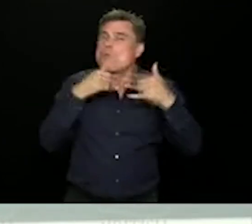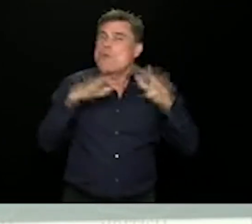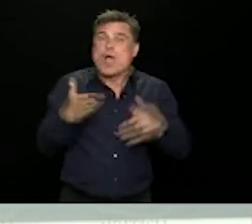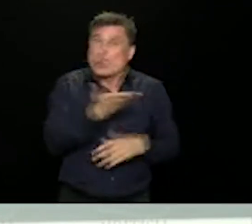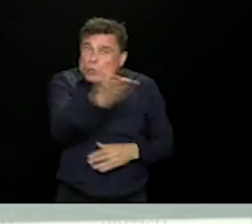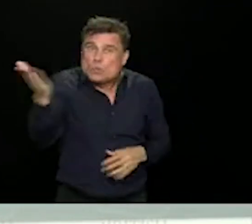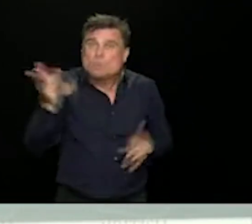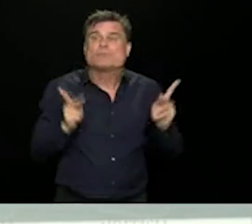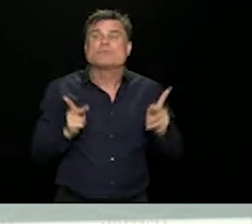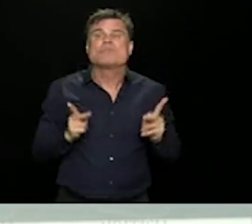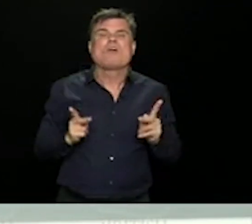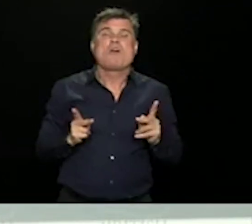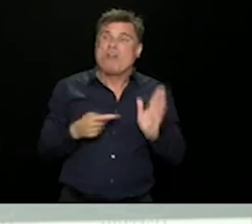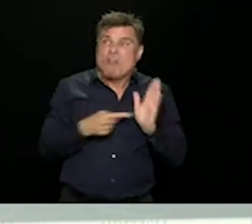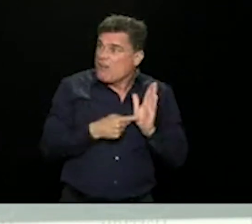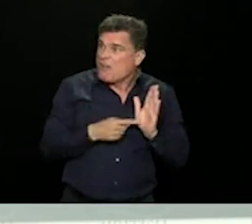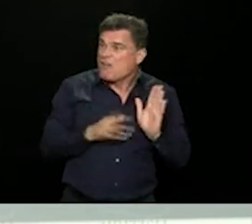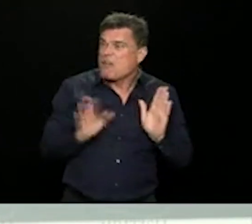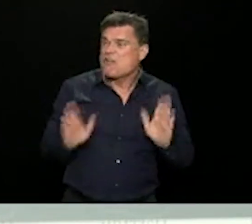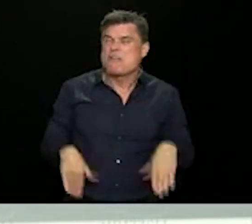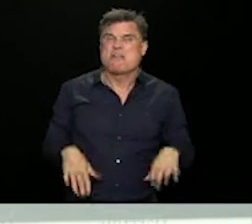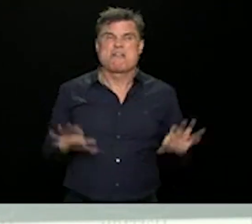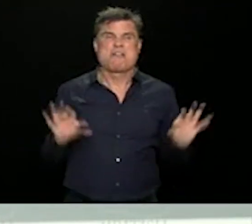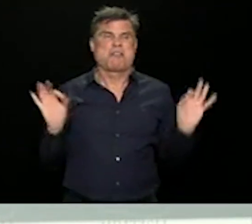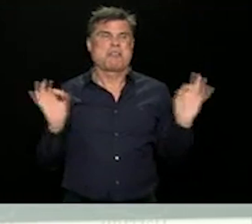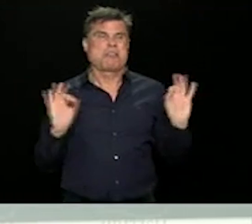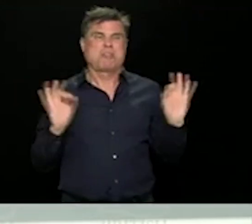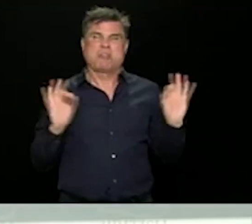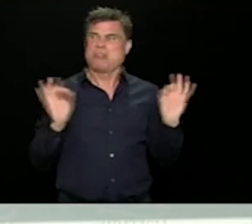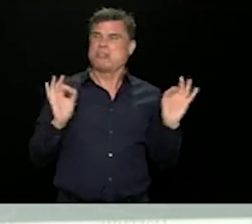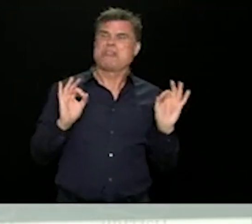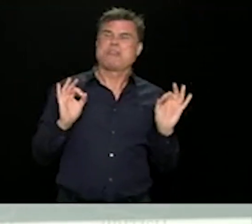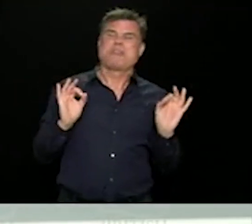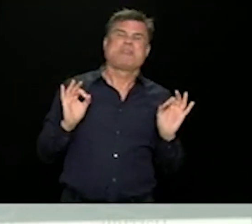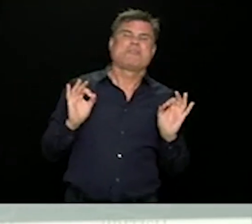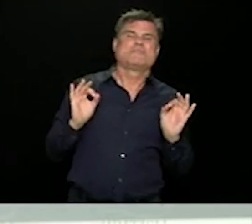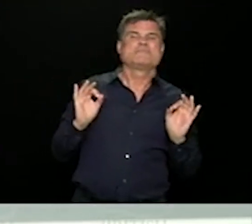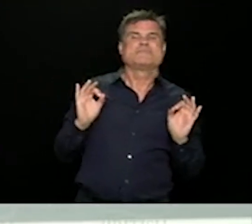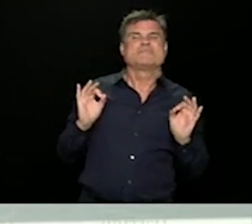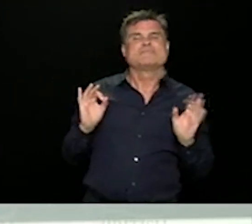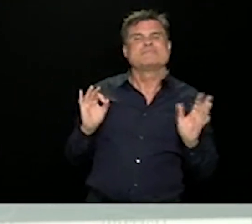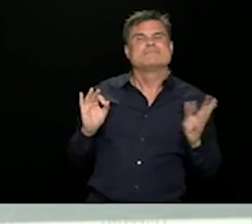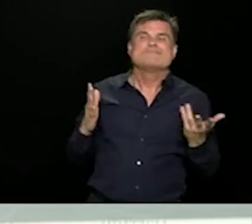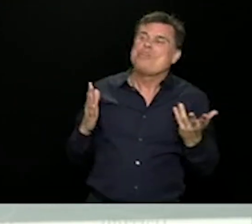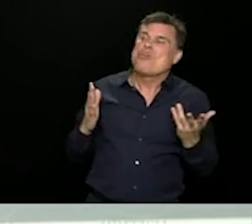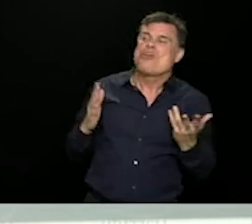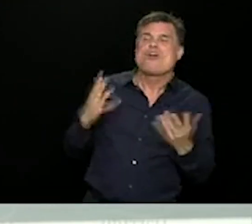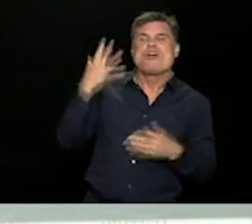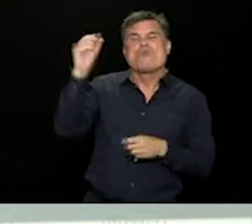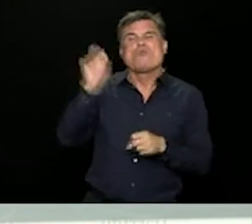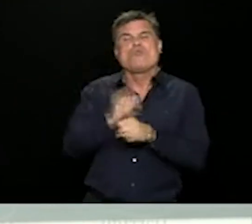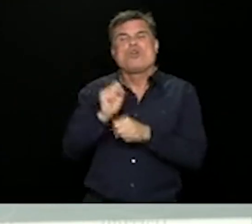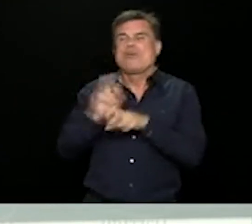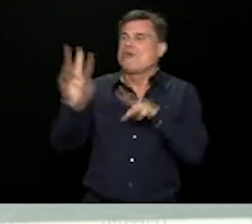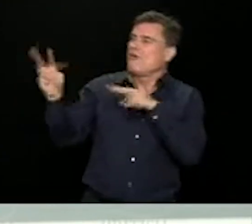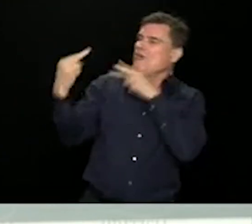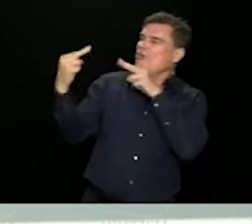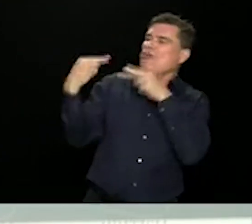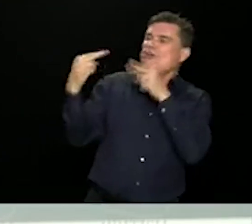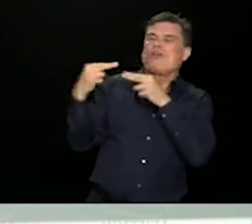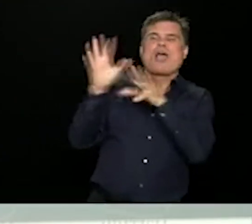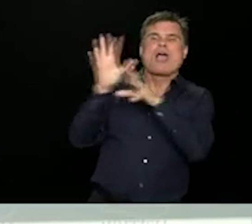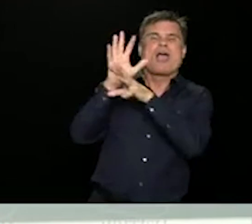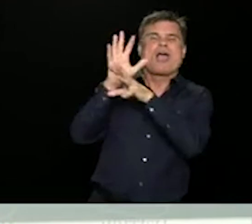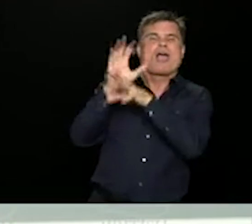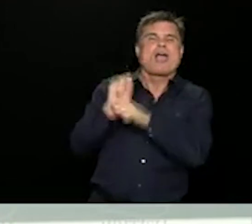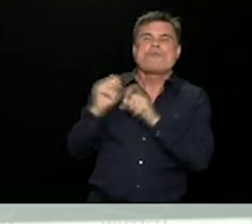plants. We've seen it in a number of other workplaces, the fruit processing plants. And if we catch it early, we can contain